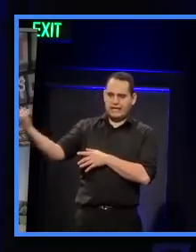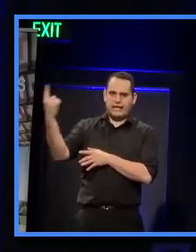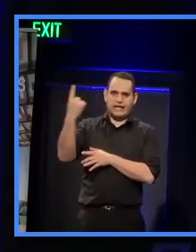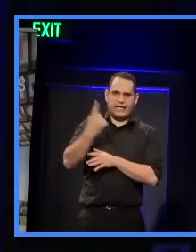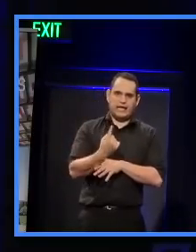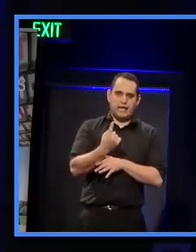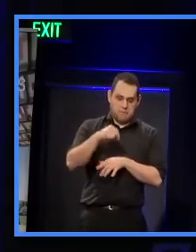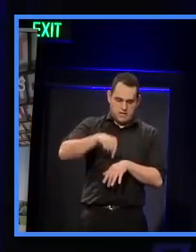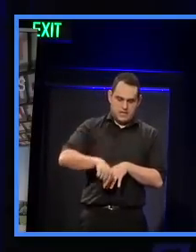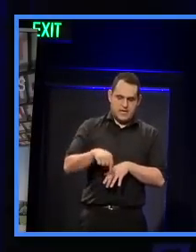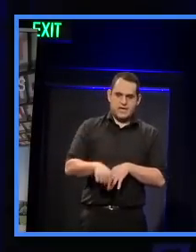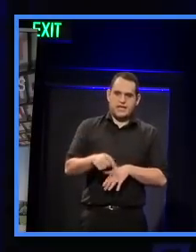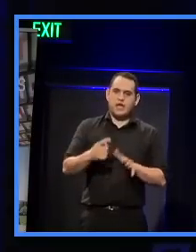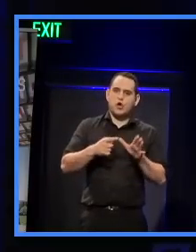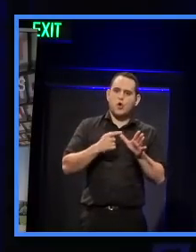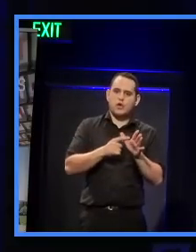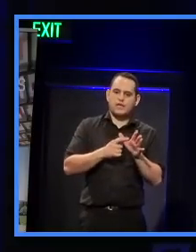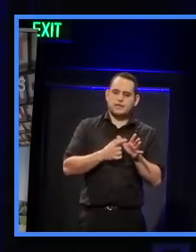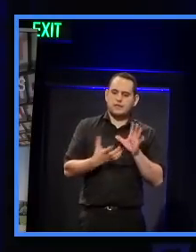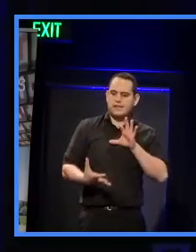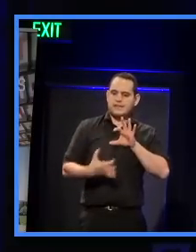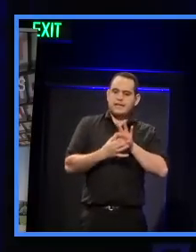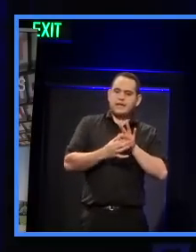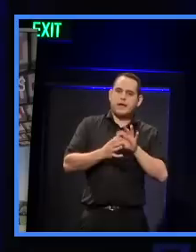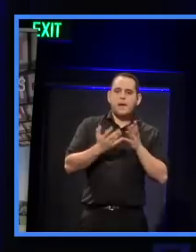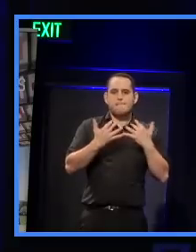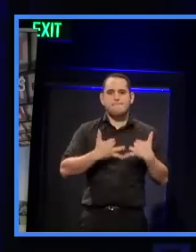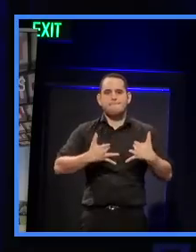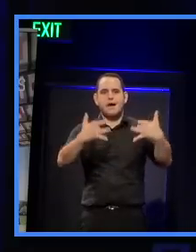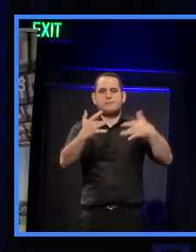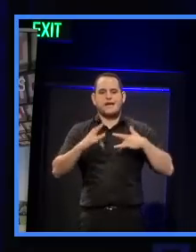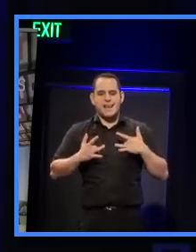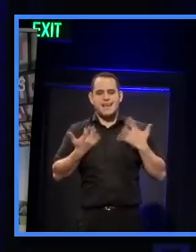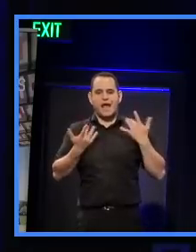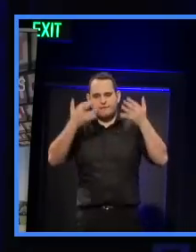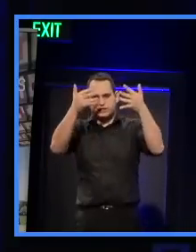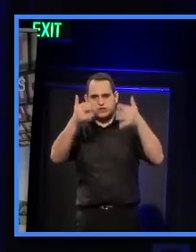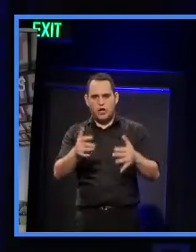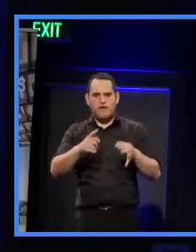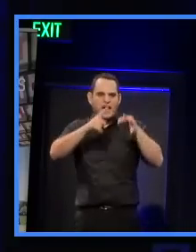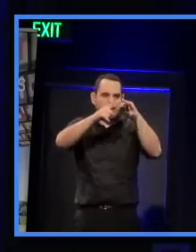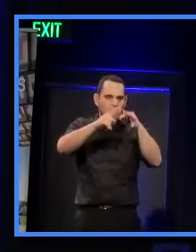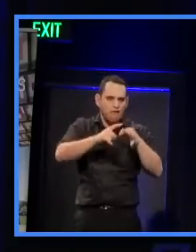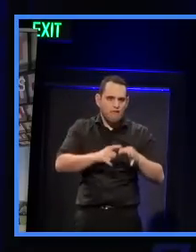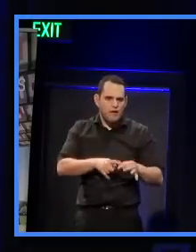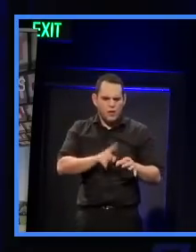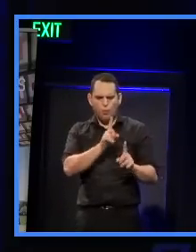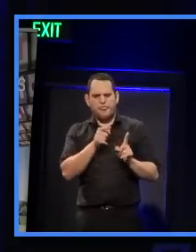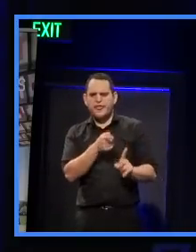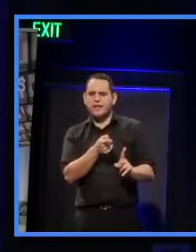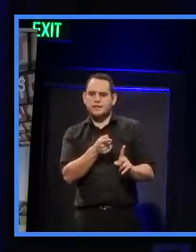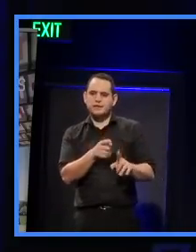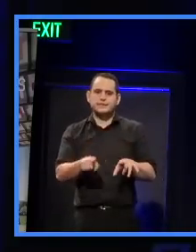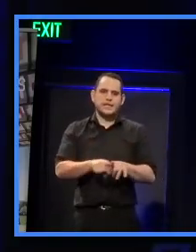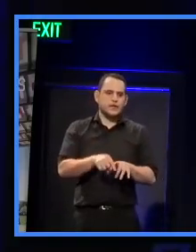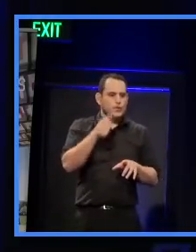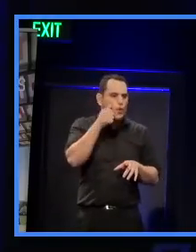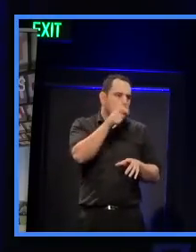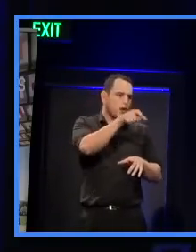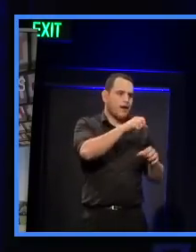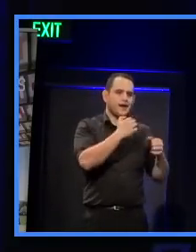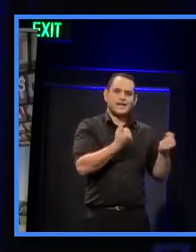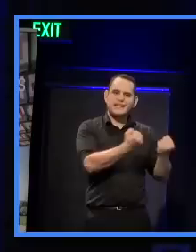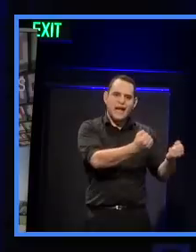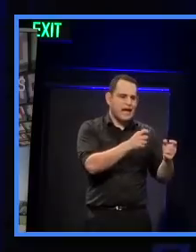Auckland to undertake what we are calling a public life survey, which is really a survey, instead of counting cars